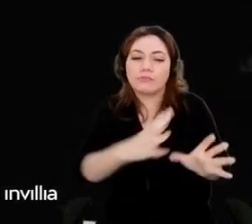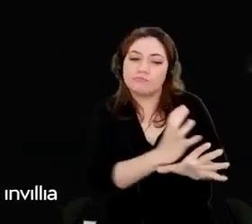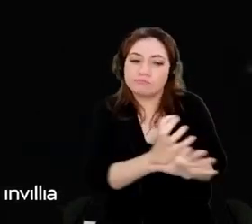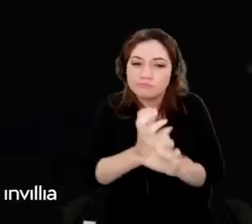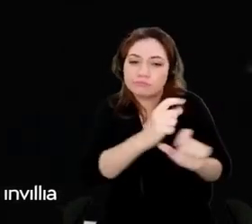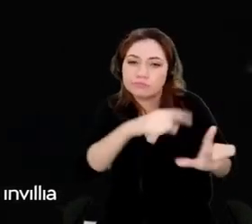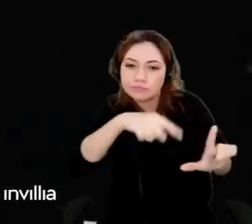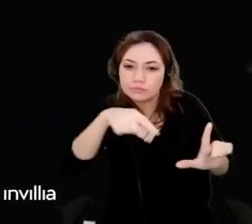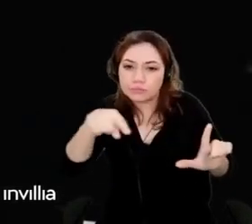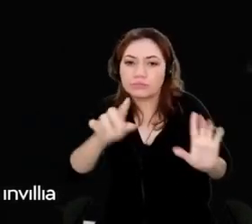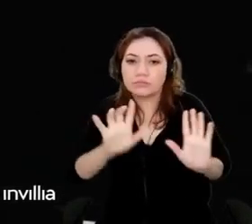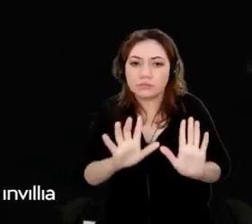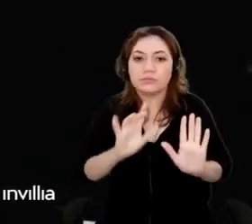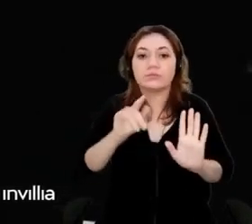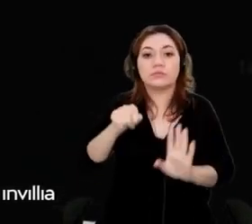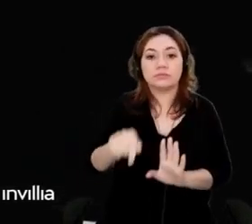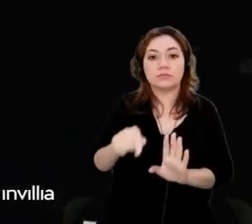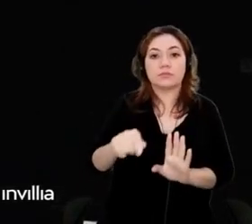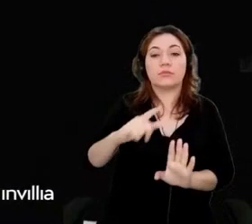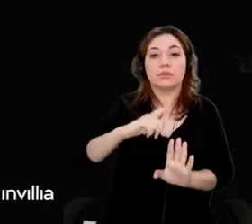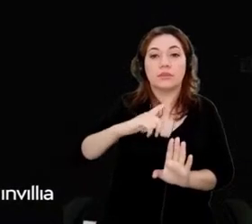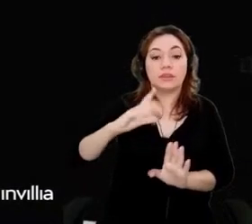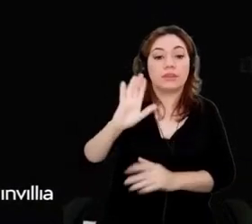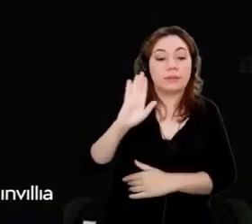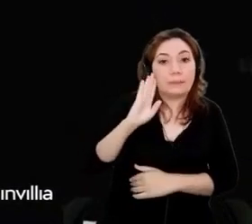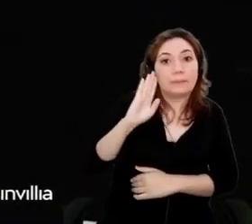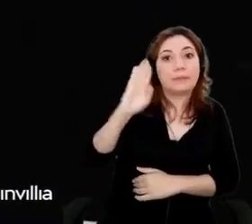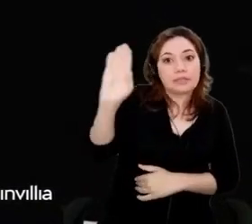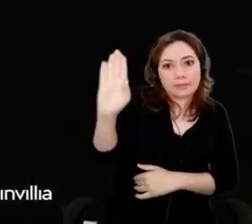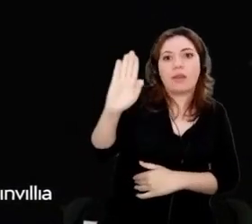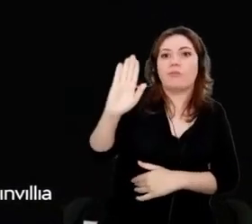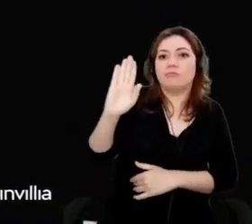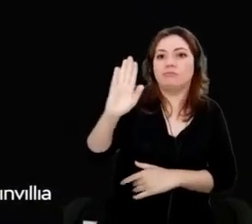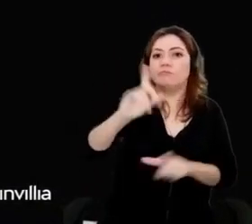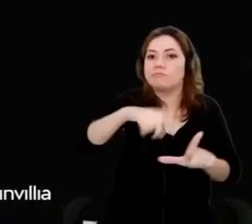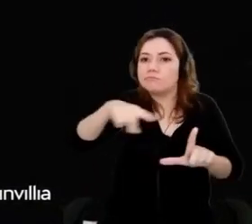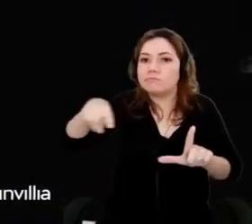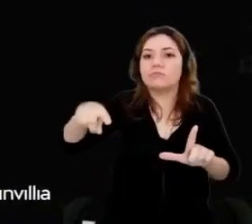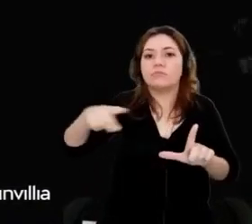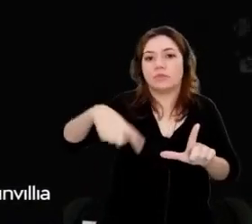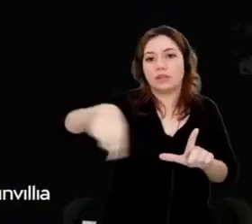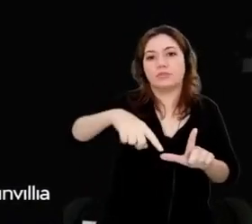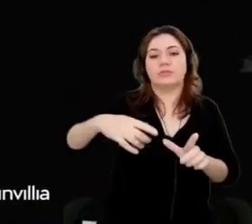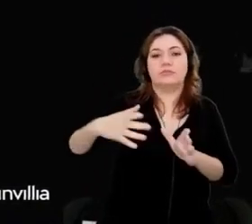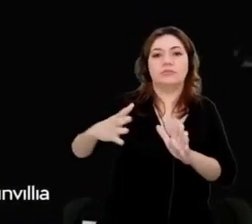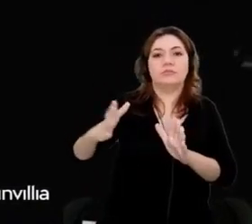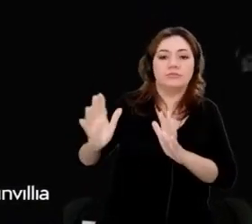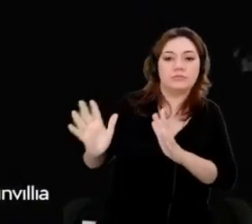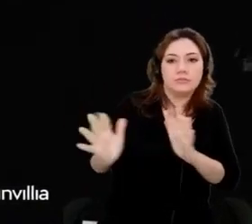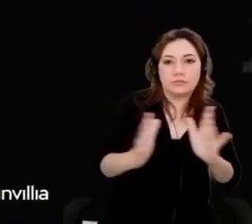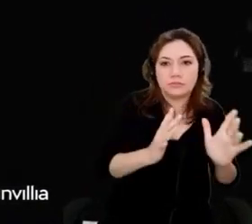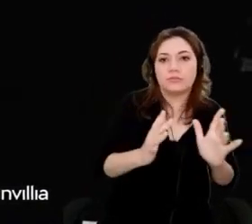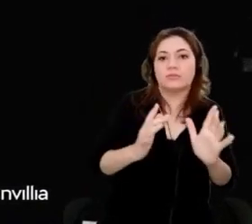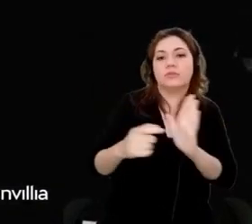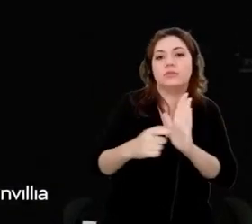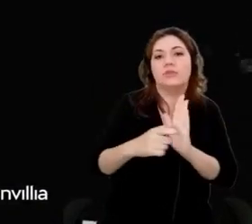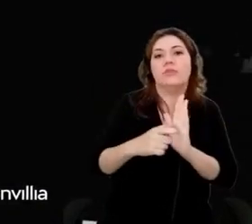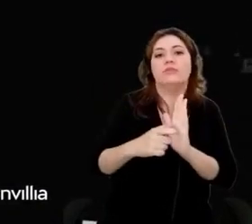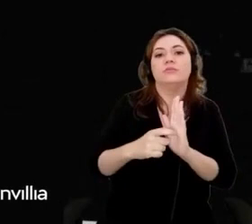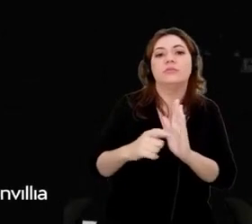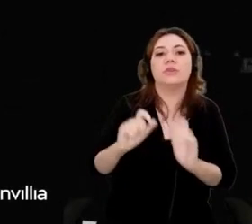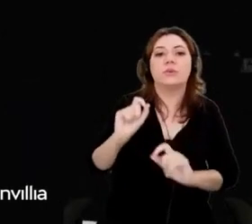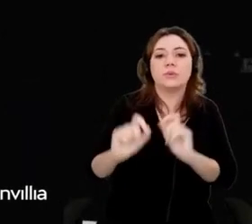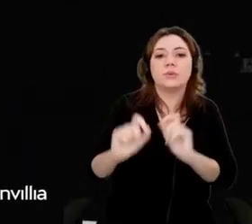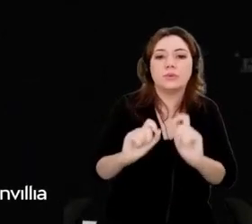around the software engineering lifecycle. In the last two years, we have added a vast volume